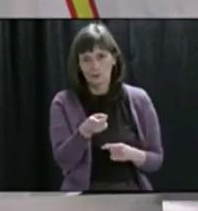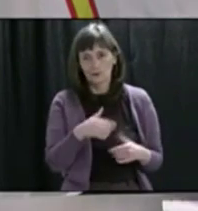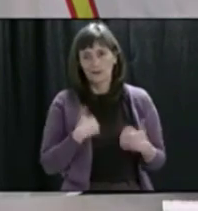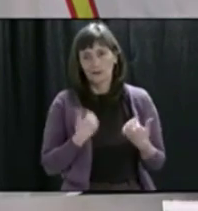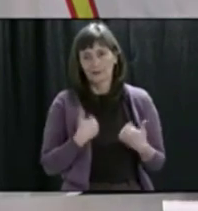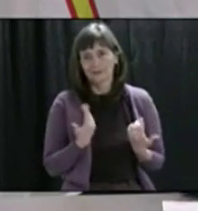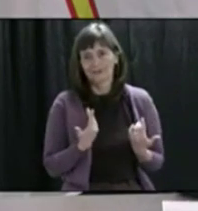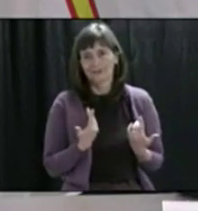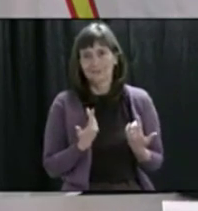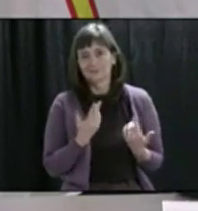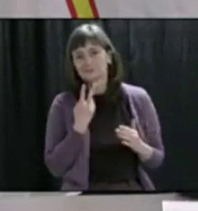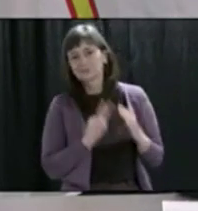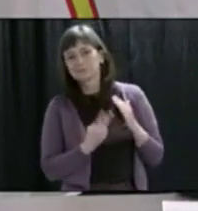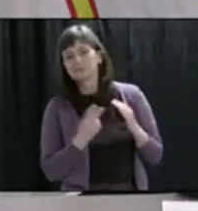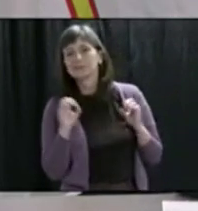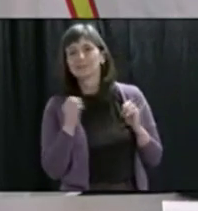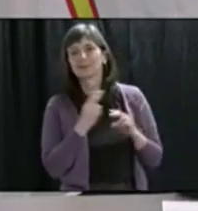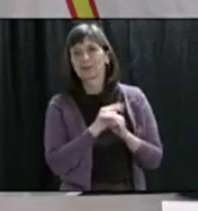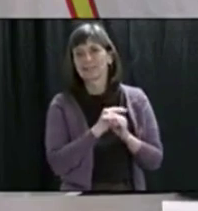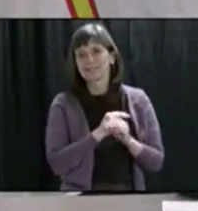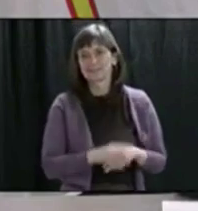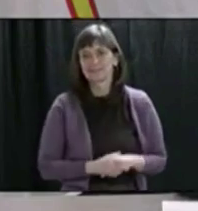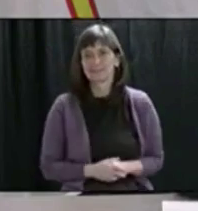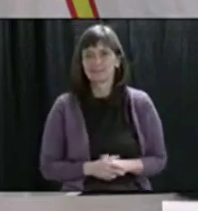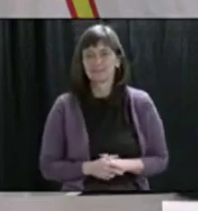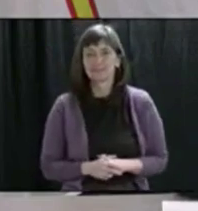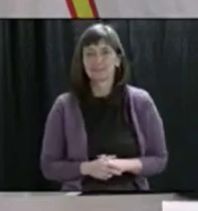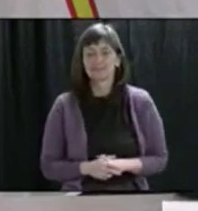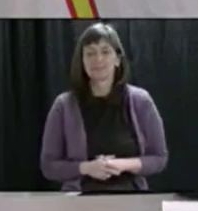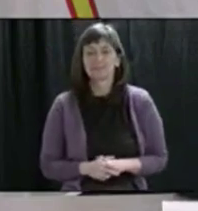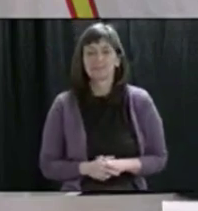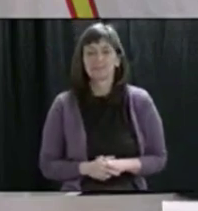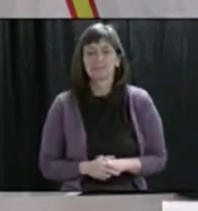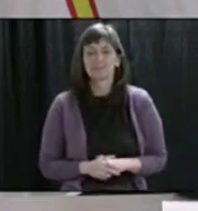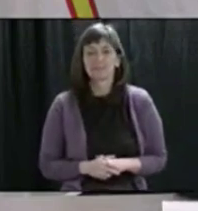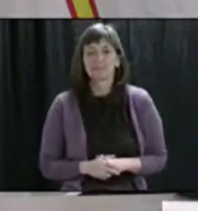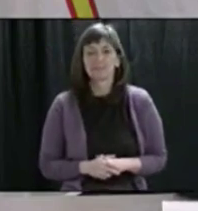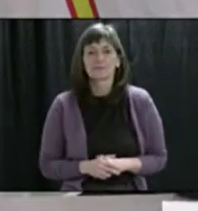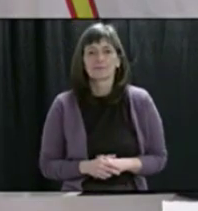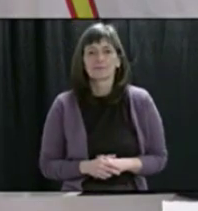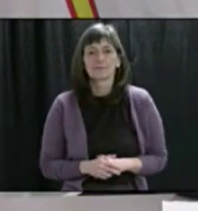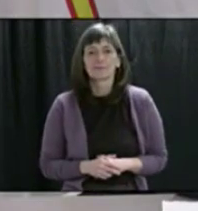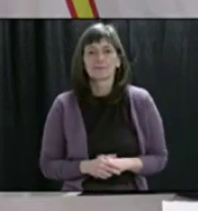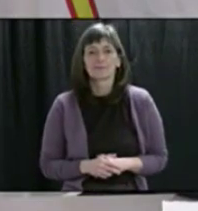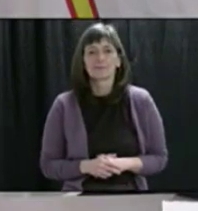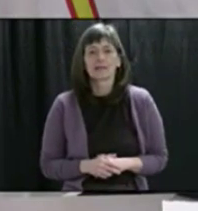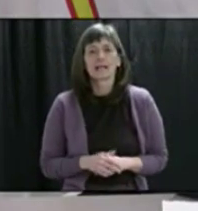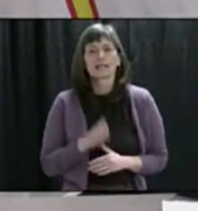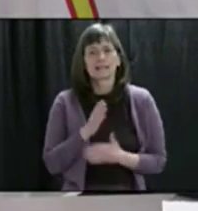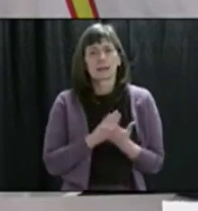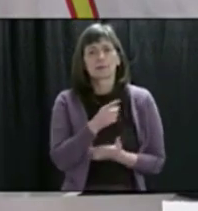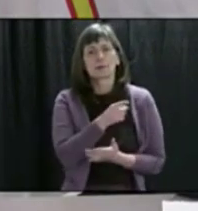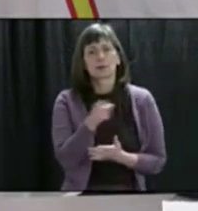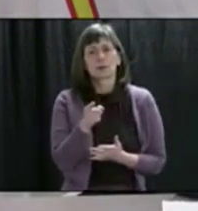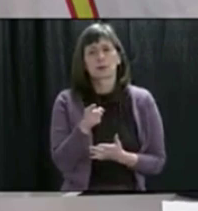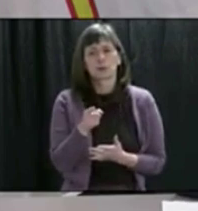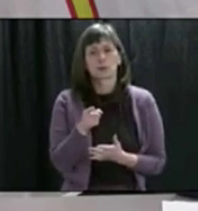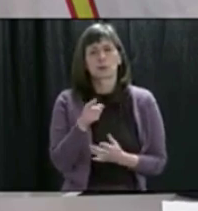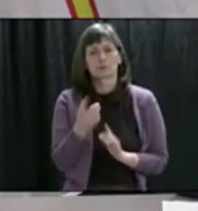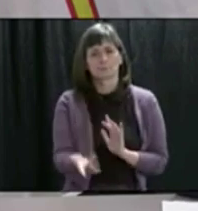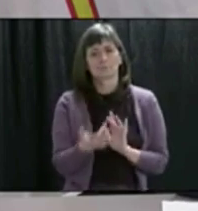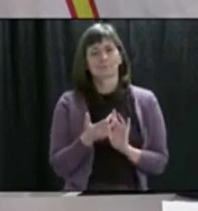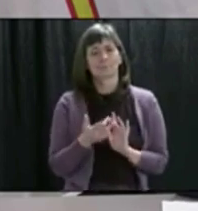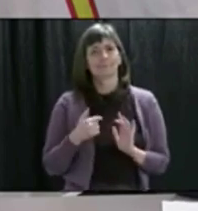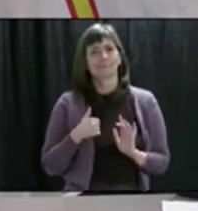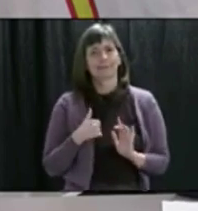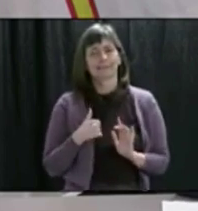looking forward to the Easter Bunny. Now, I've had some contact, some of you contacted me this week asking me